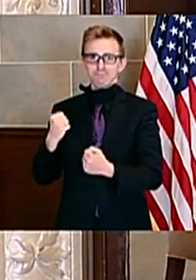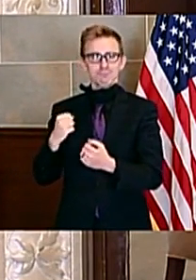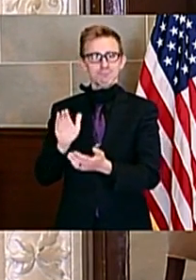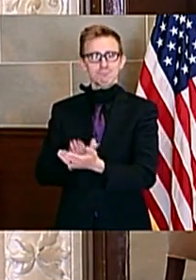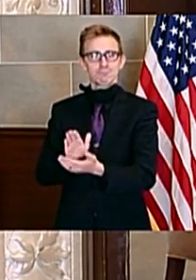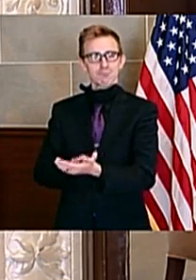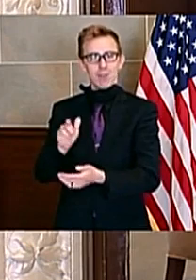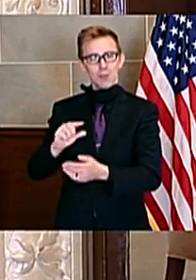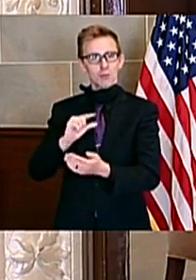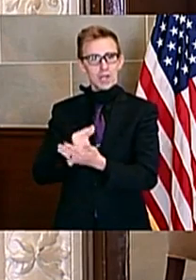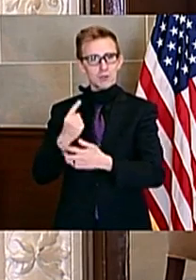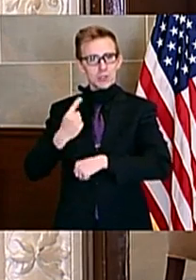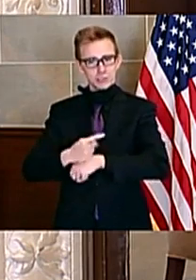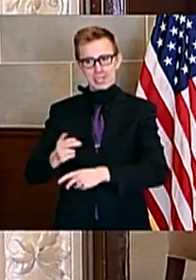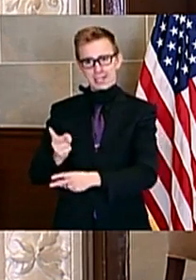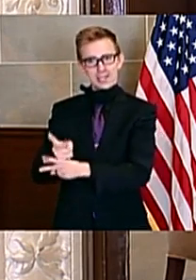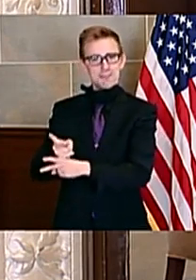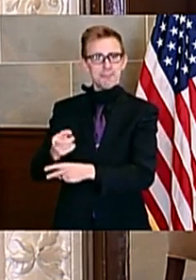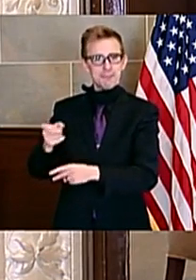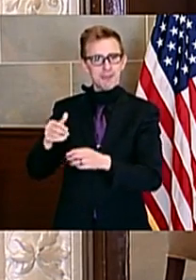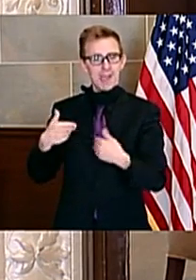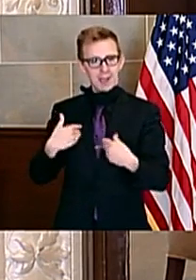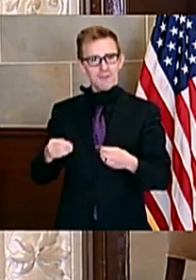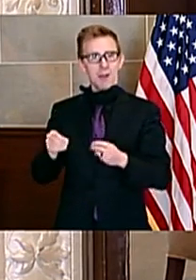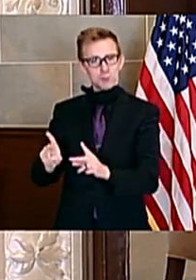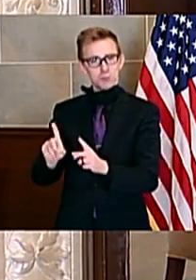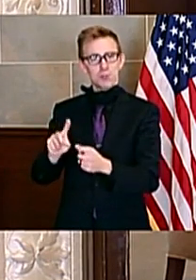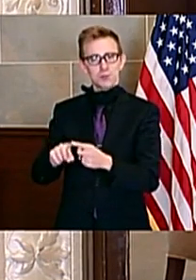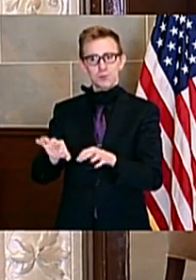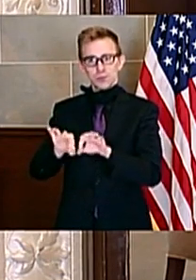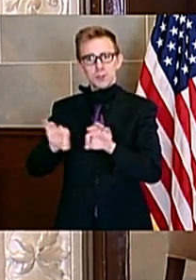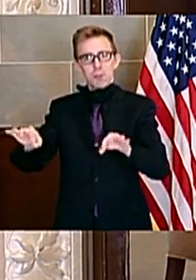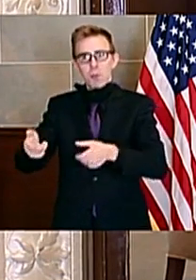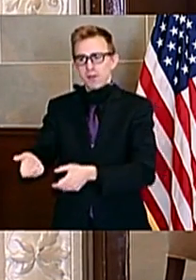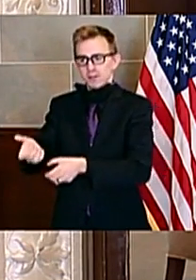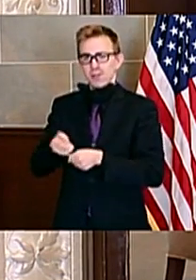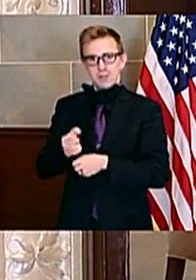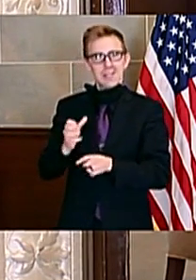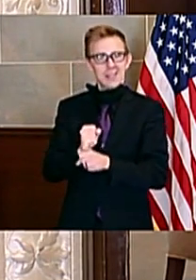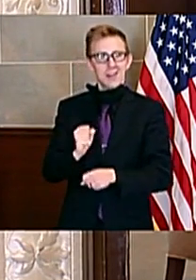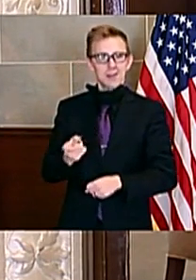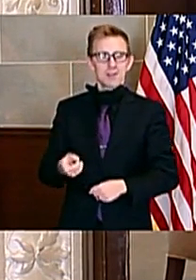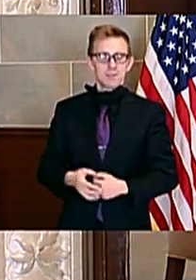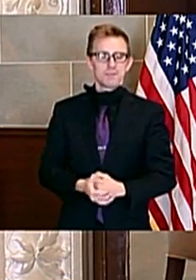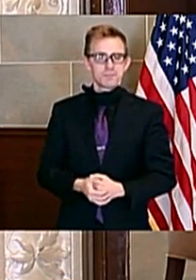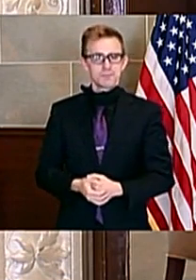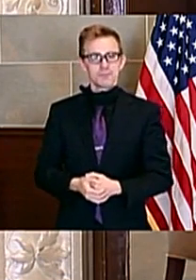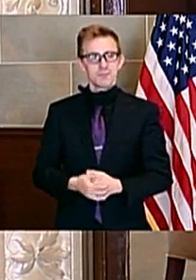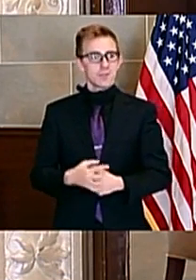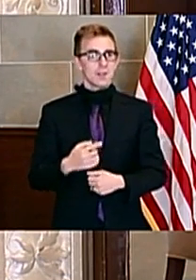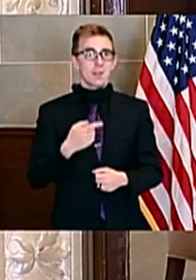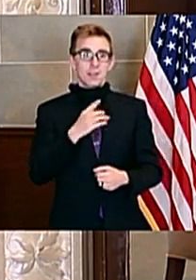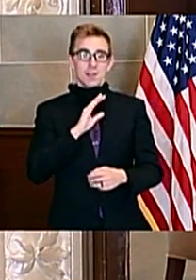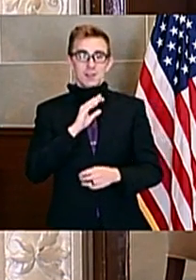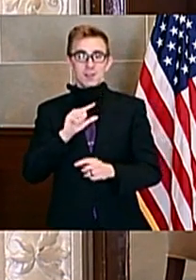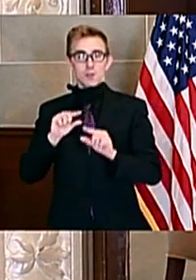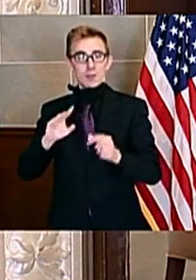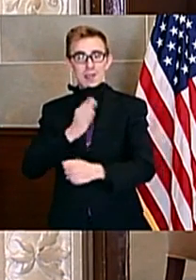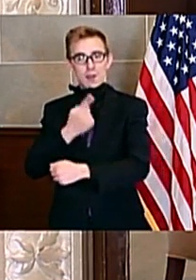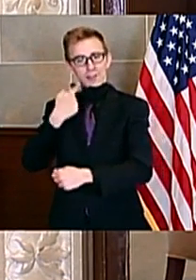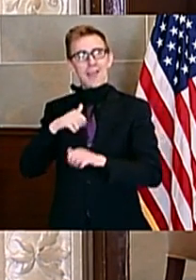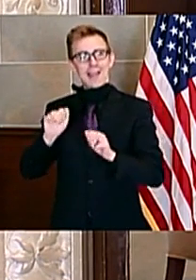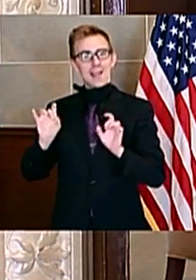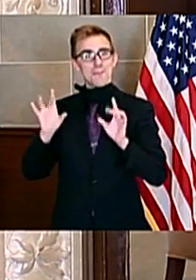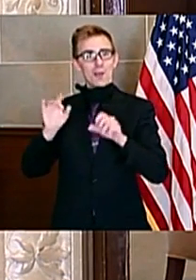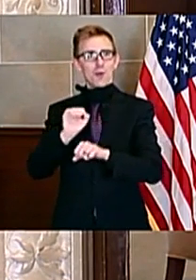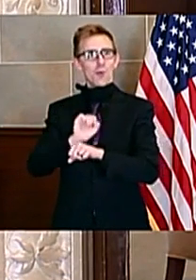dates to make sure they get an opportunity to get those diplomas in there. And I think sometimes she thinks I can do miracles, but again,